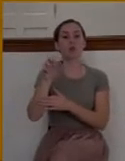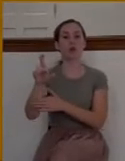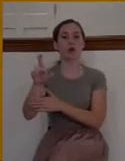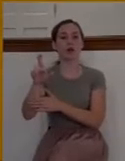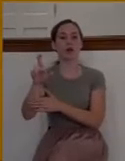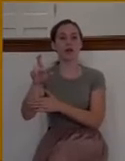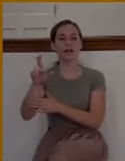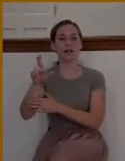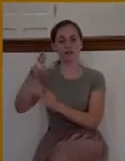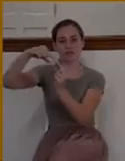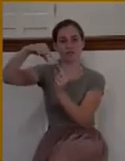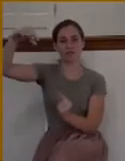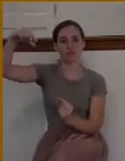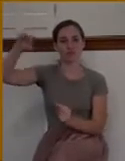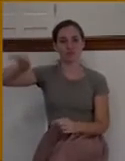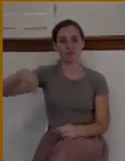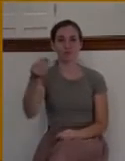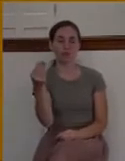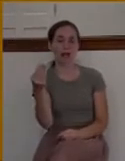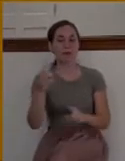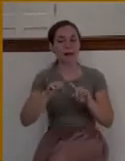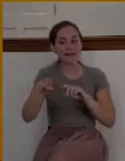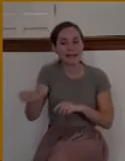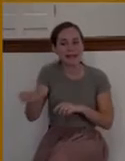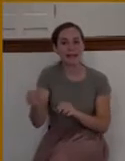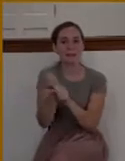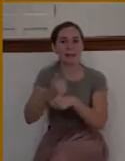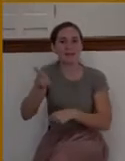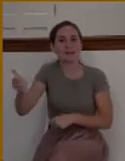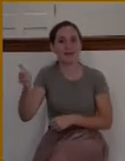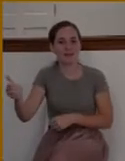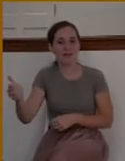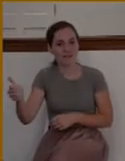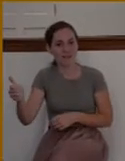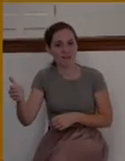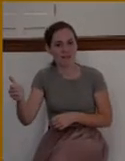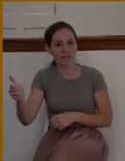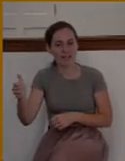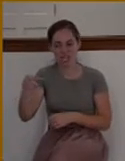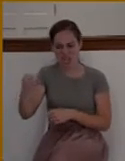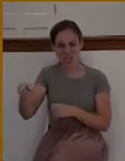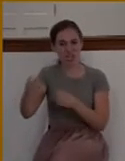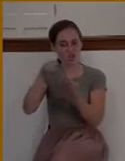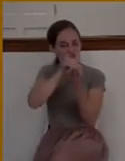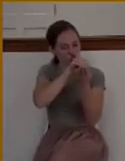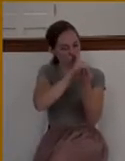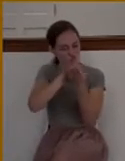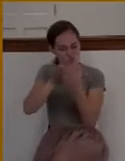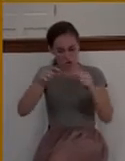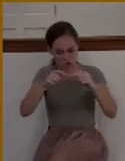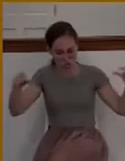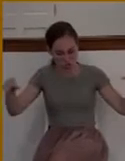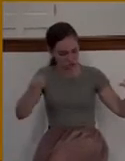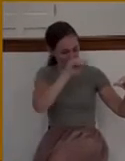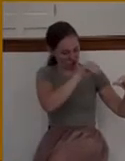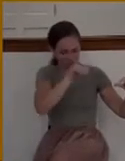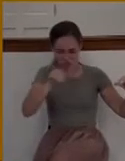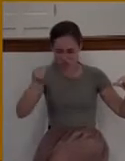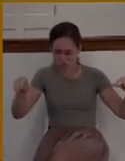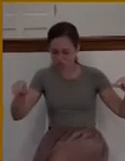that he had made with his own standard of measurement. And according to the ruler that he had made, he was 10 feet tall.